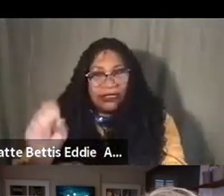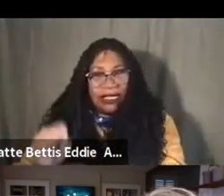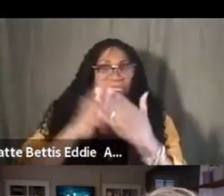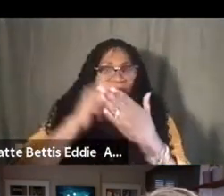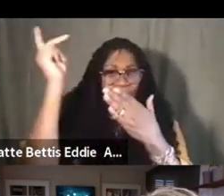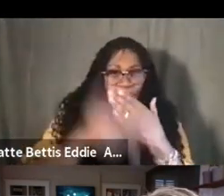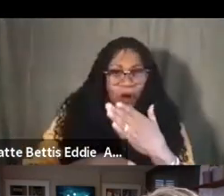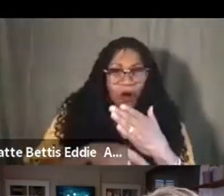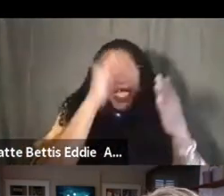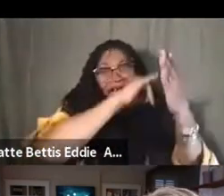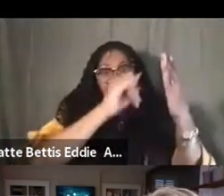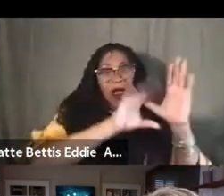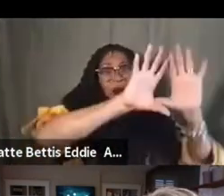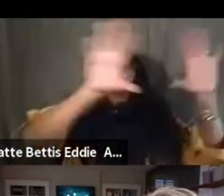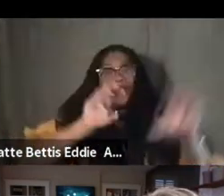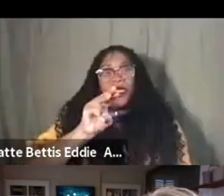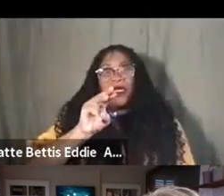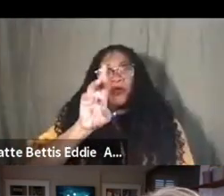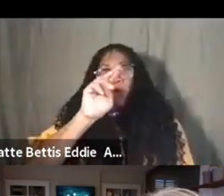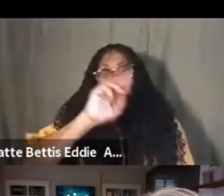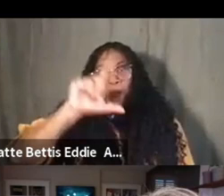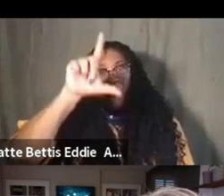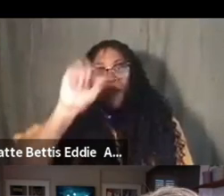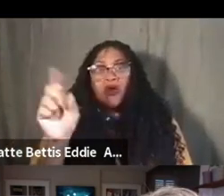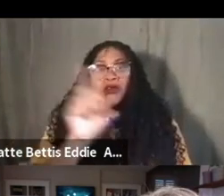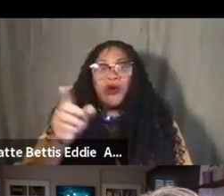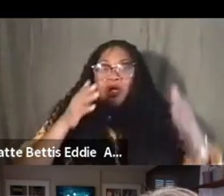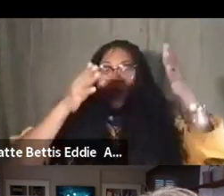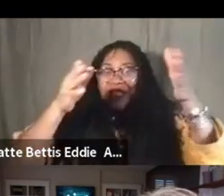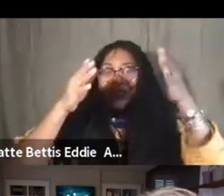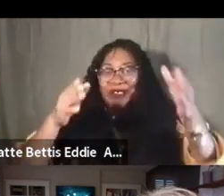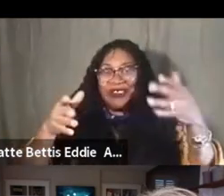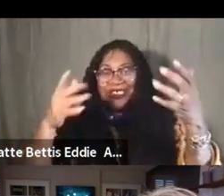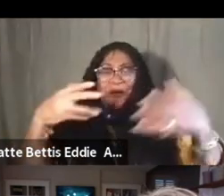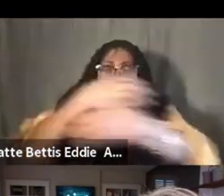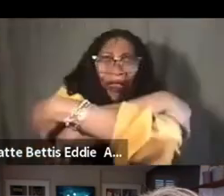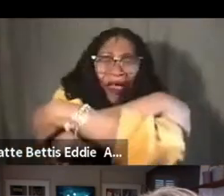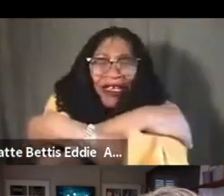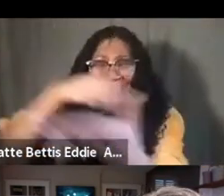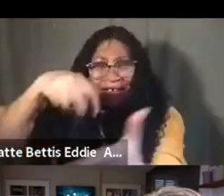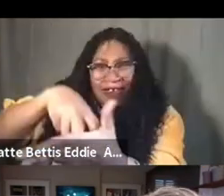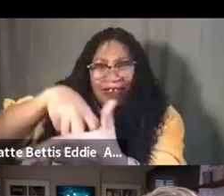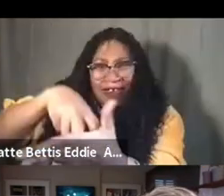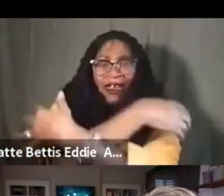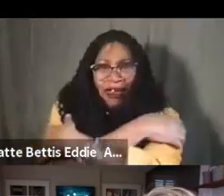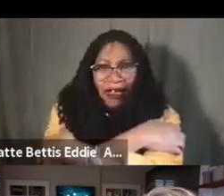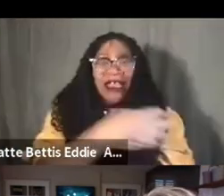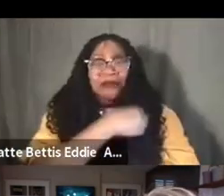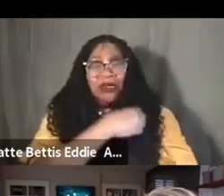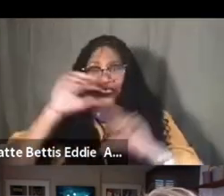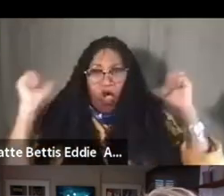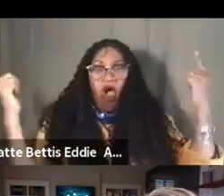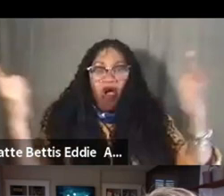murals on the streets and everything, you kneeling and hugging police officers. Okay. All of that was production